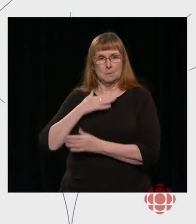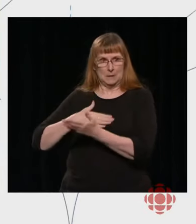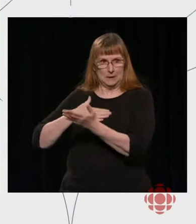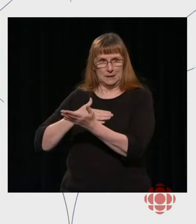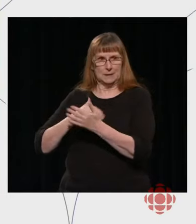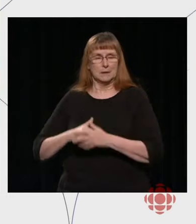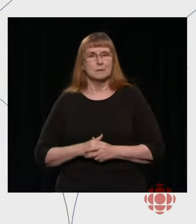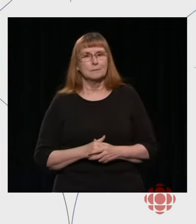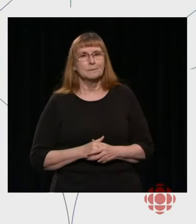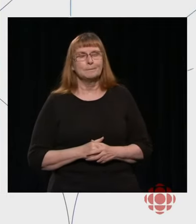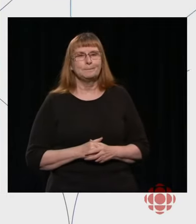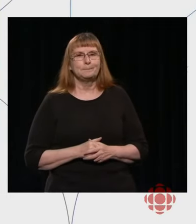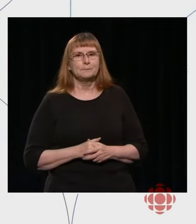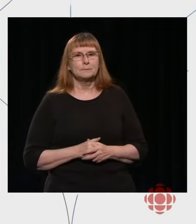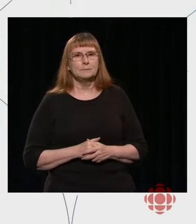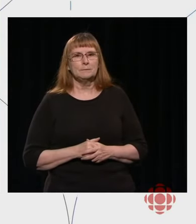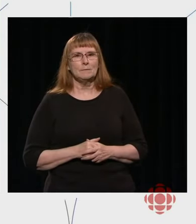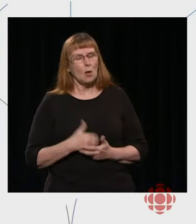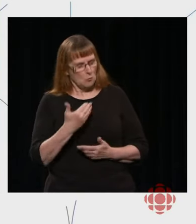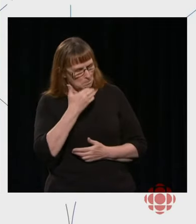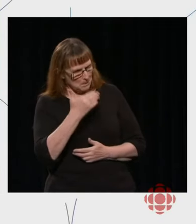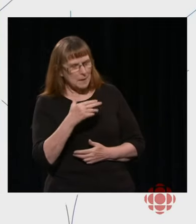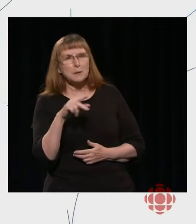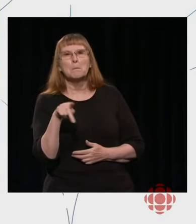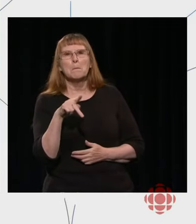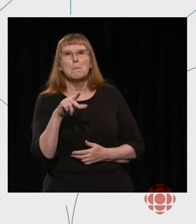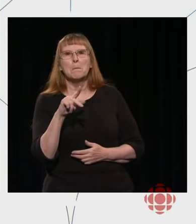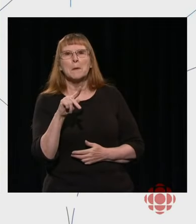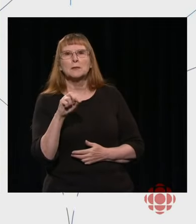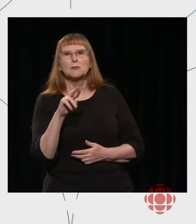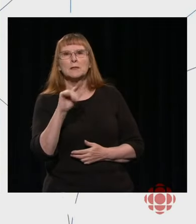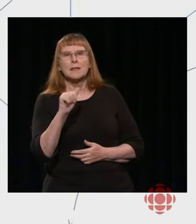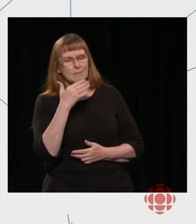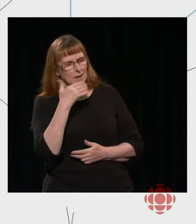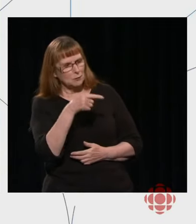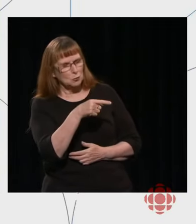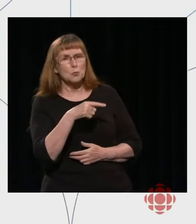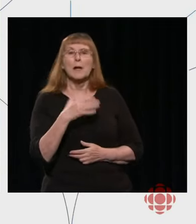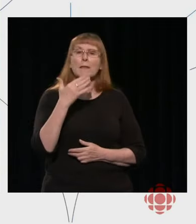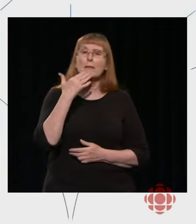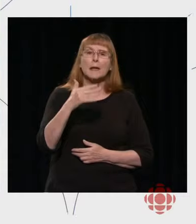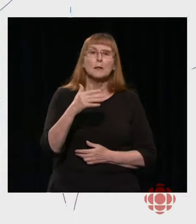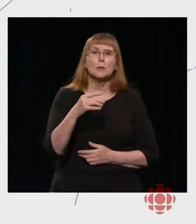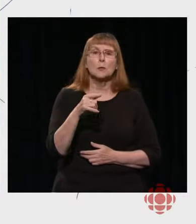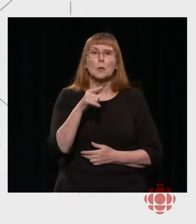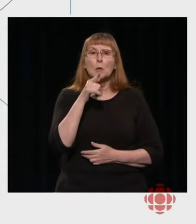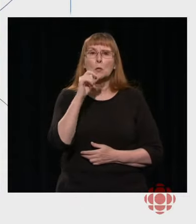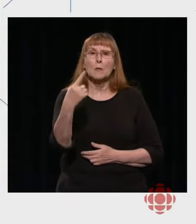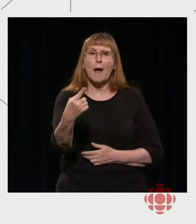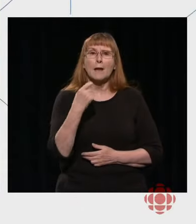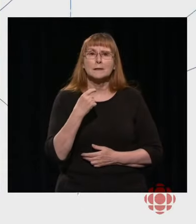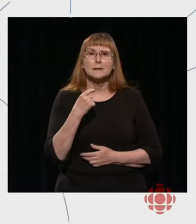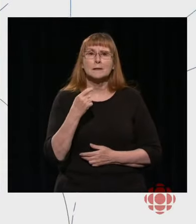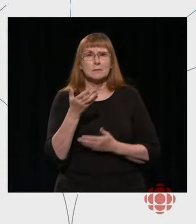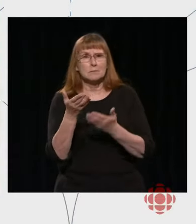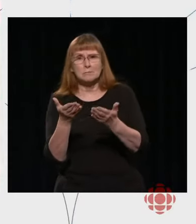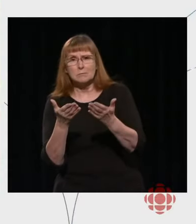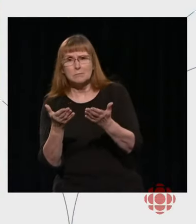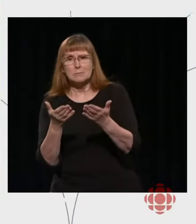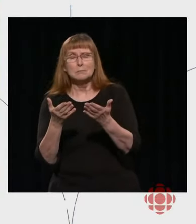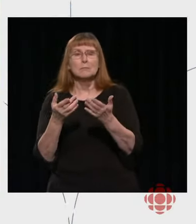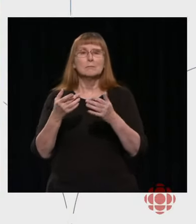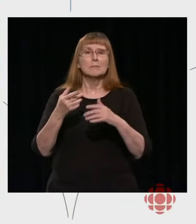So, thank you, Patricia. And thank you for that question from